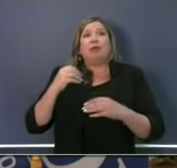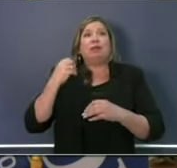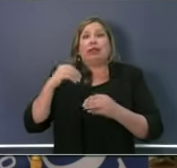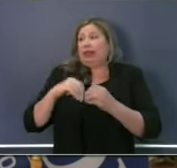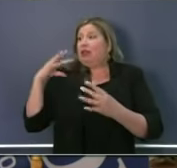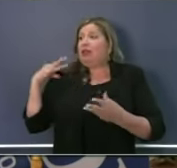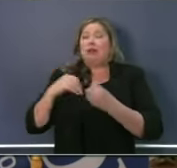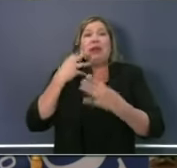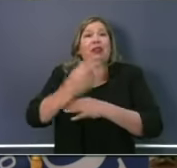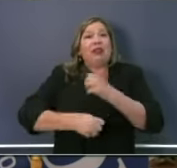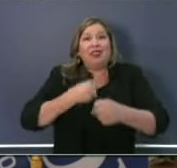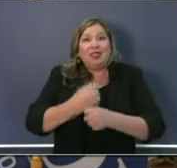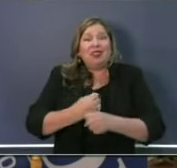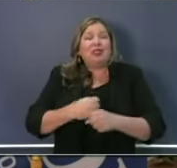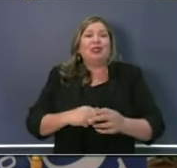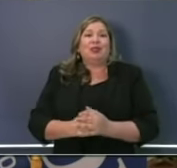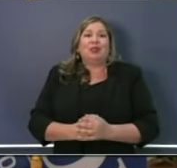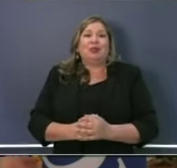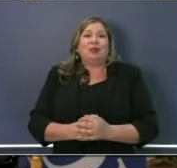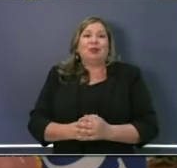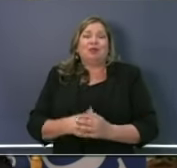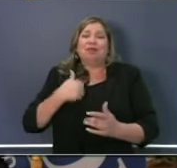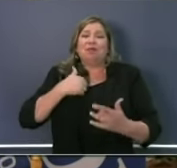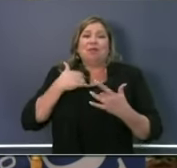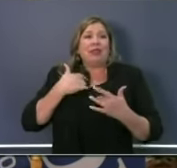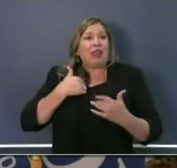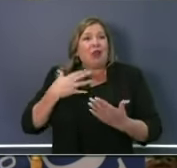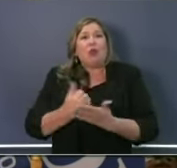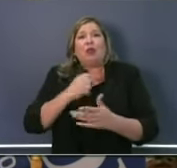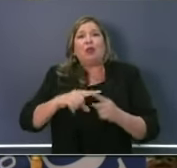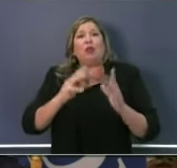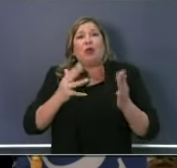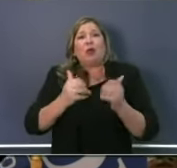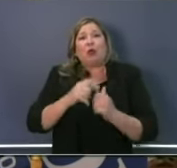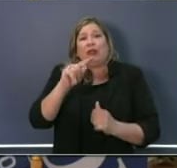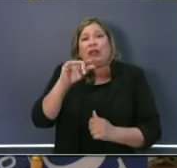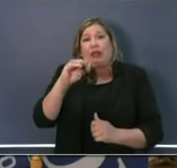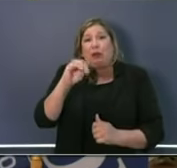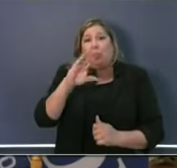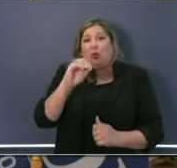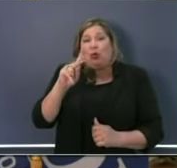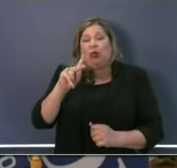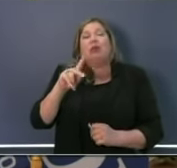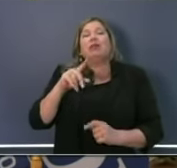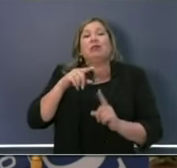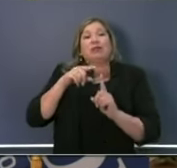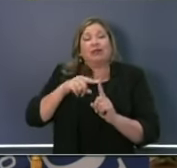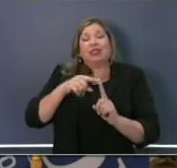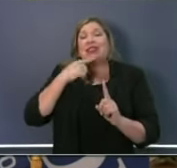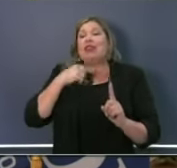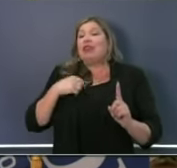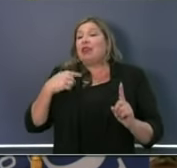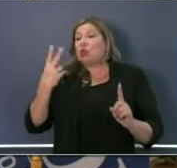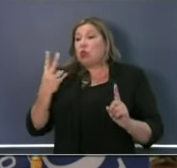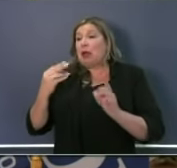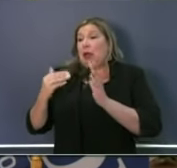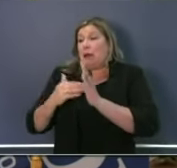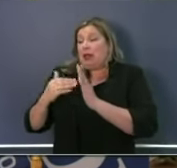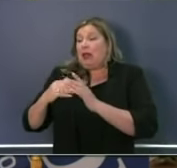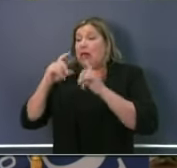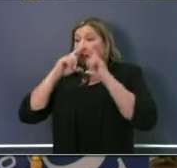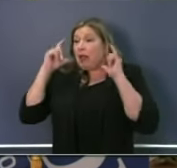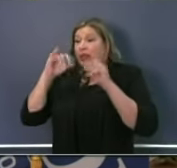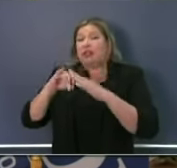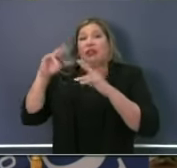to have conversation with Tim Cook, who stepped up and he said in addition to the two million masks that the vice president said he would